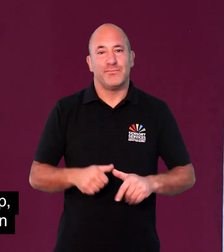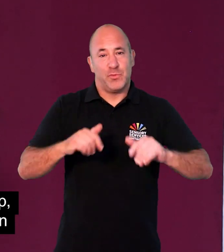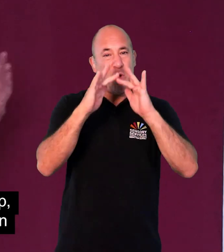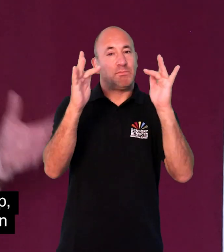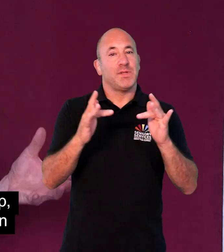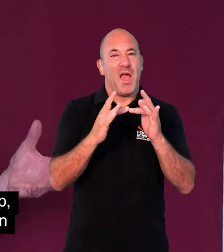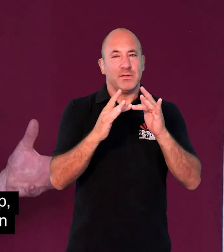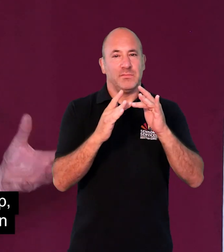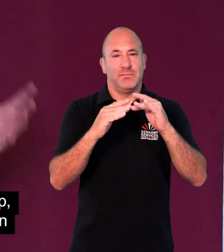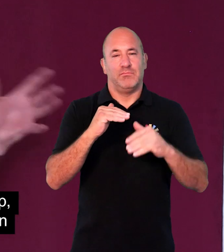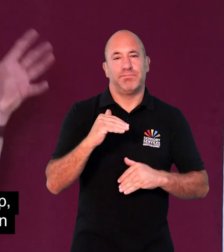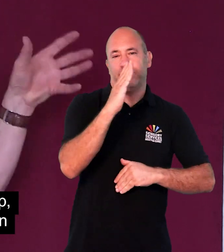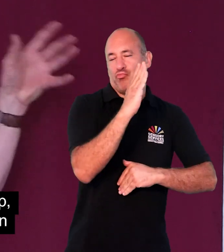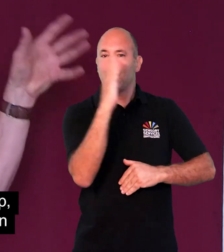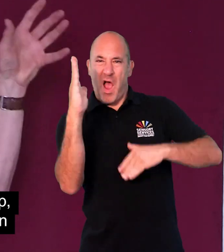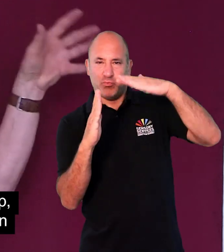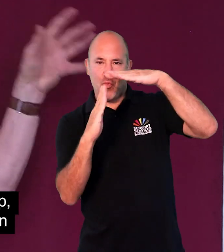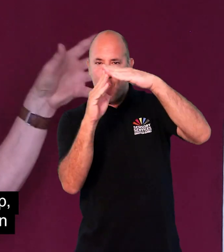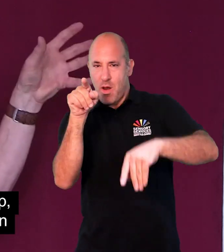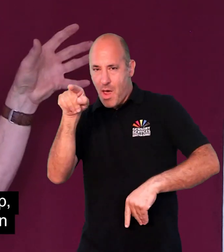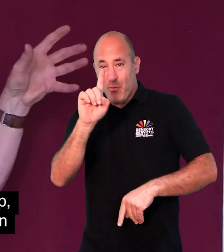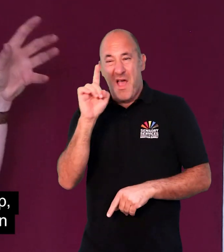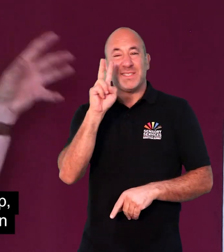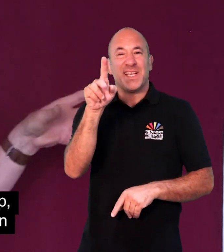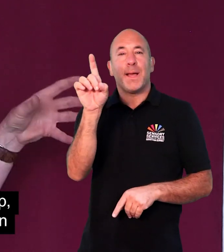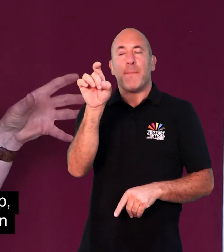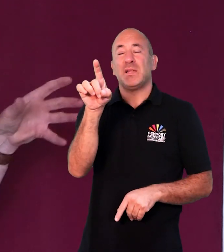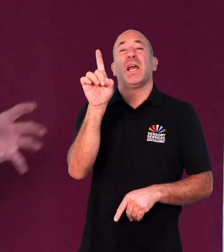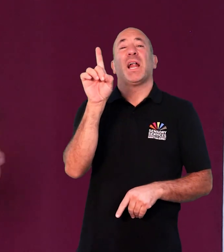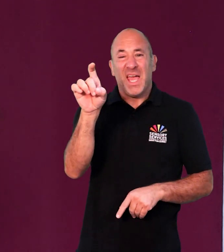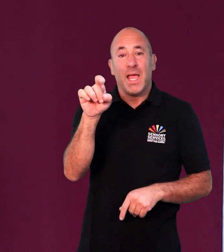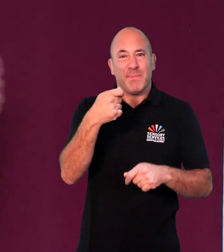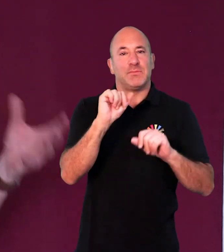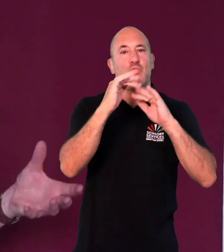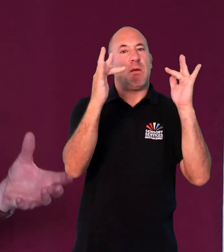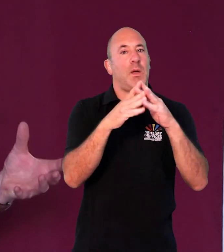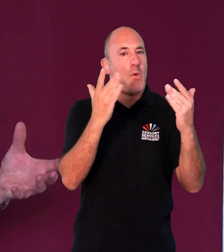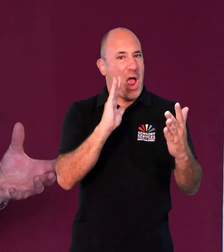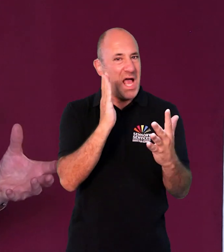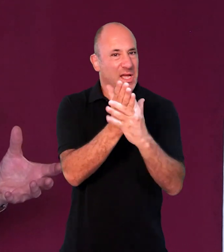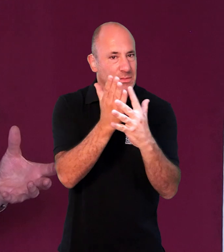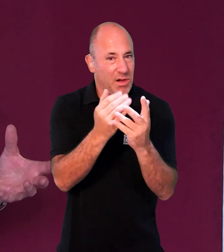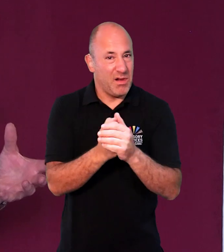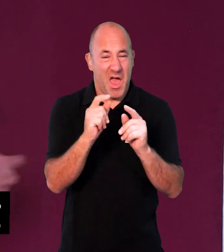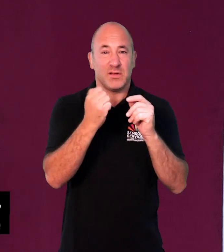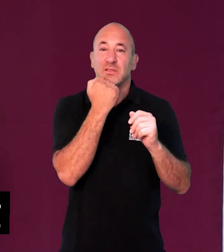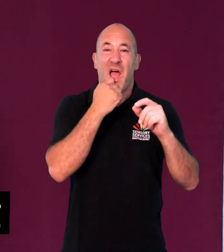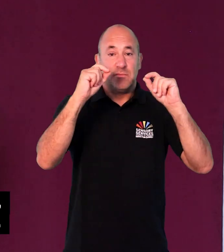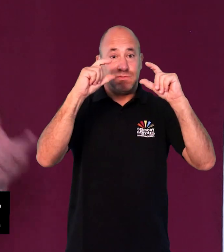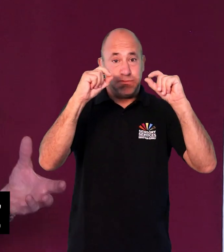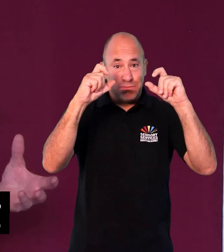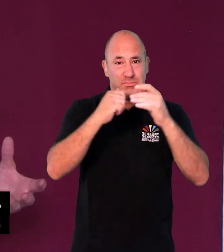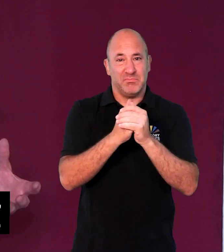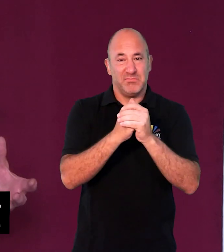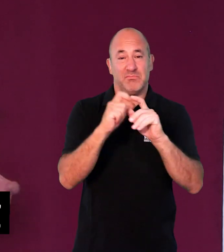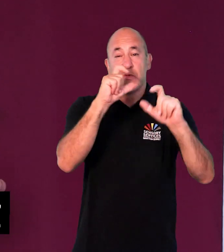On this page, right at the top right hand corner is a button that can make it much more accessible. It can change the